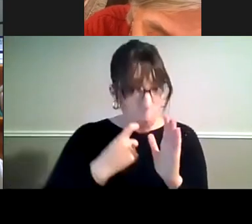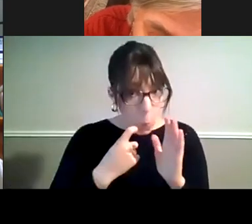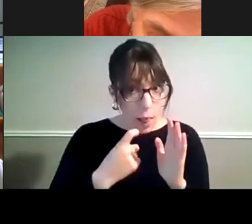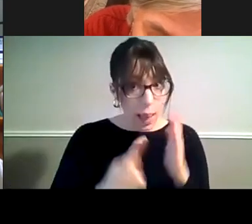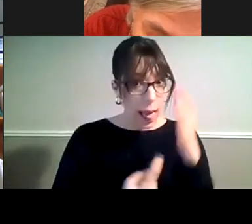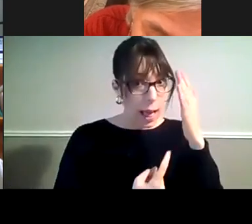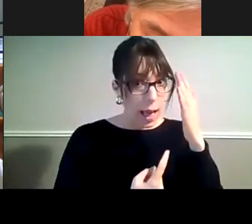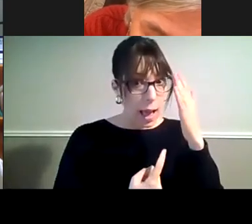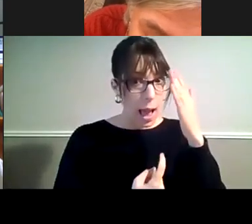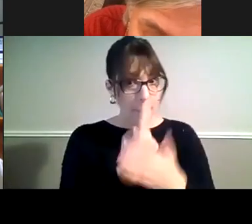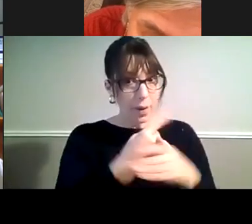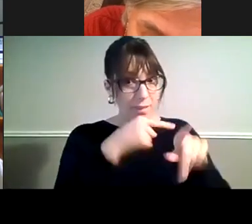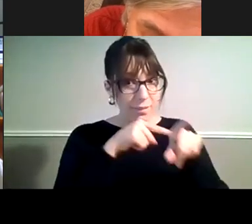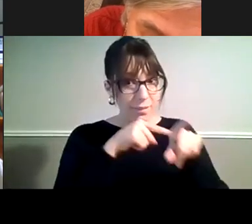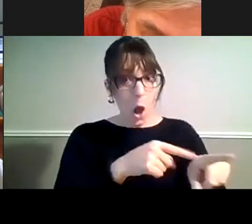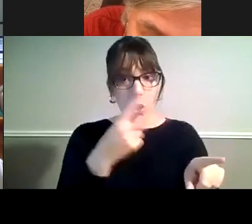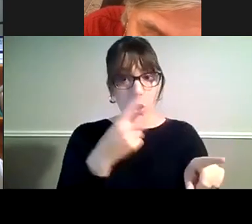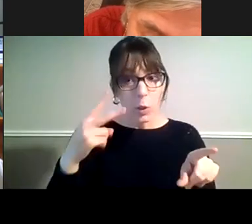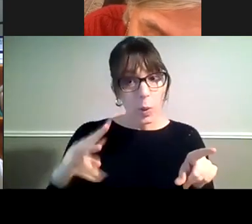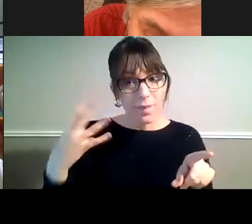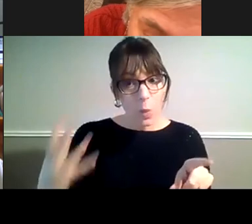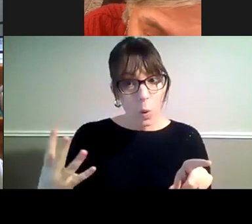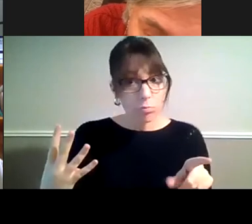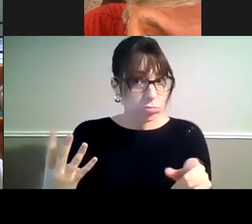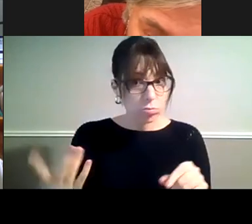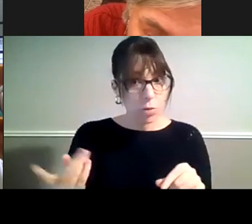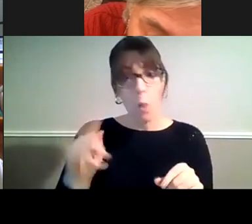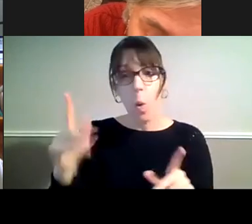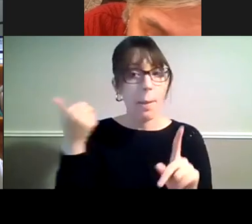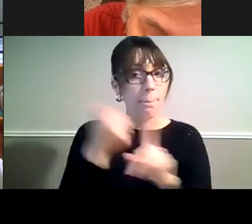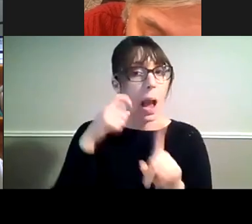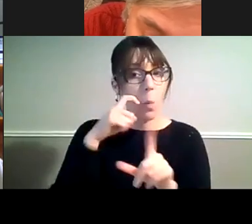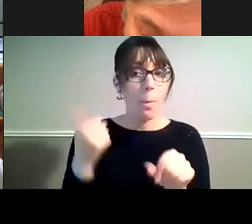2024 and what difference would they make to people such as yourself?